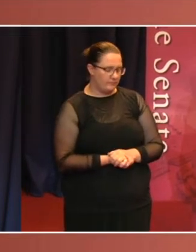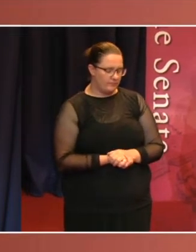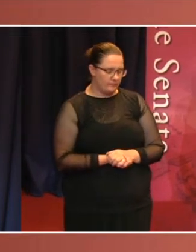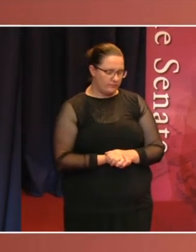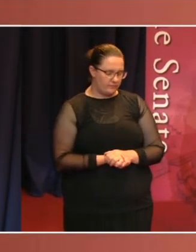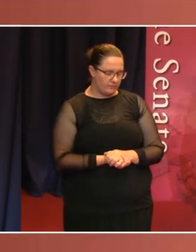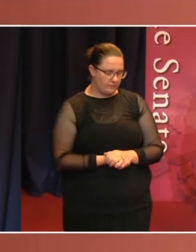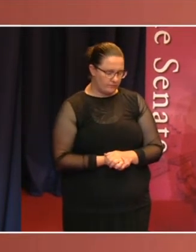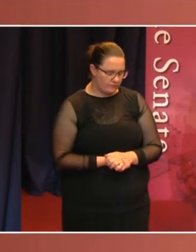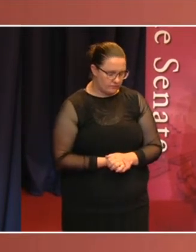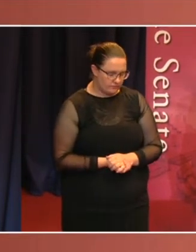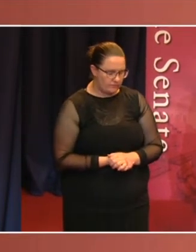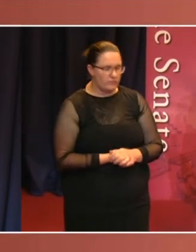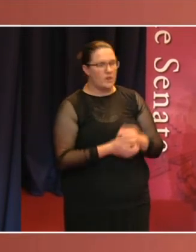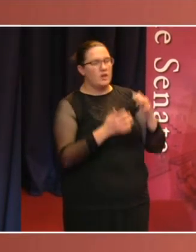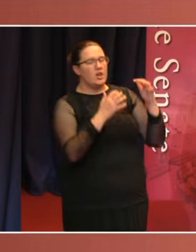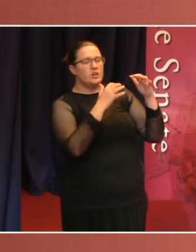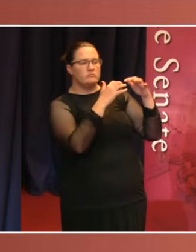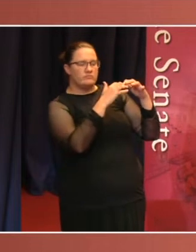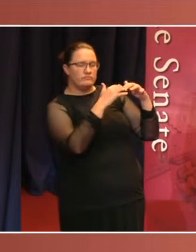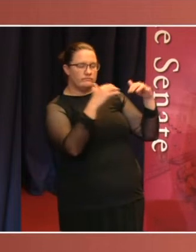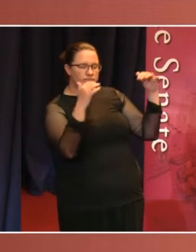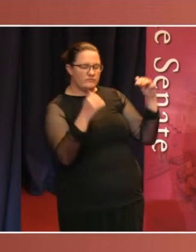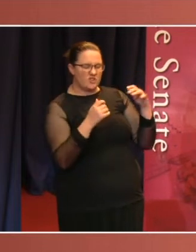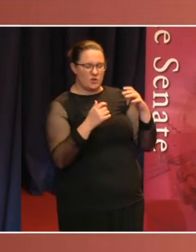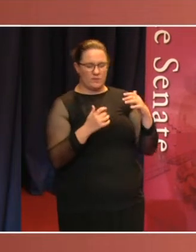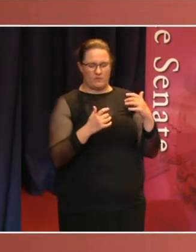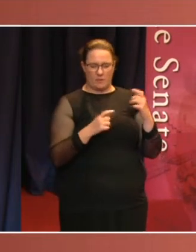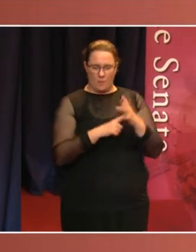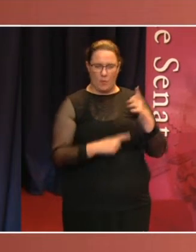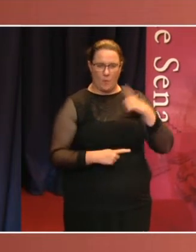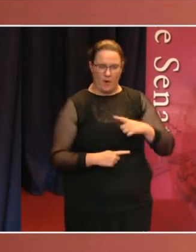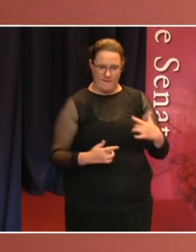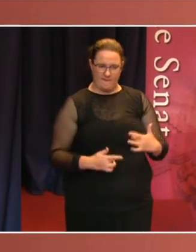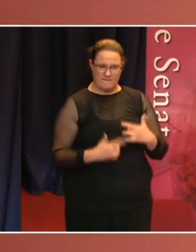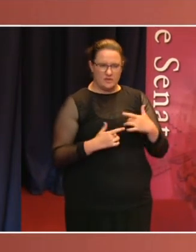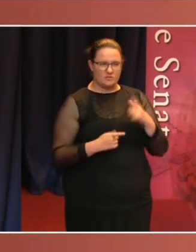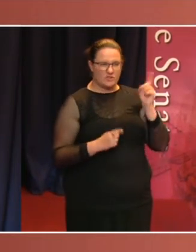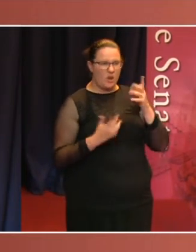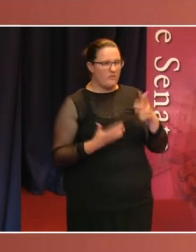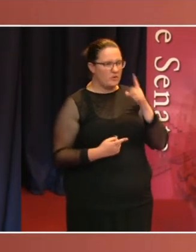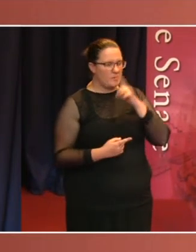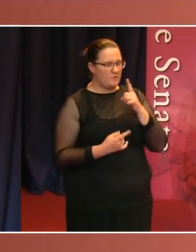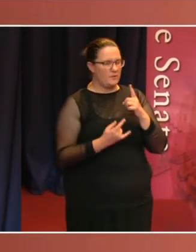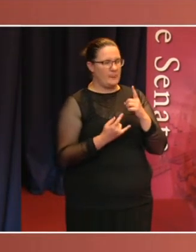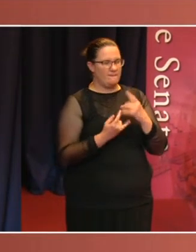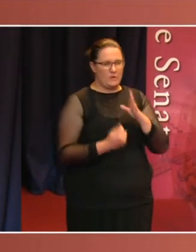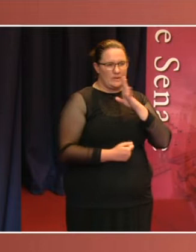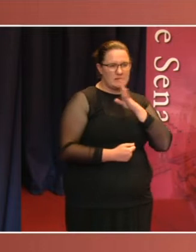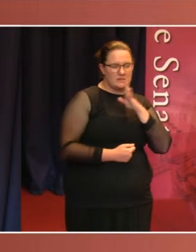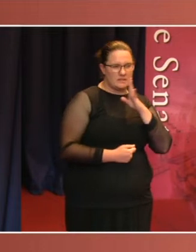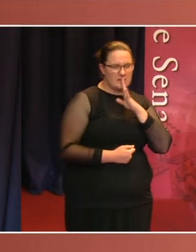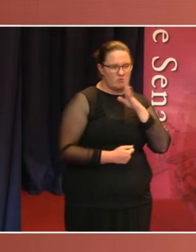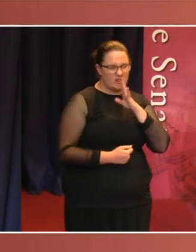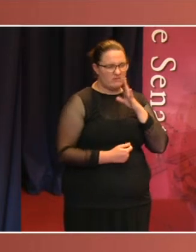secrecy and executive power, we want to make the argument in this lecture that the Senate remains the best hope